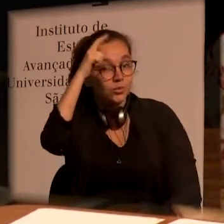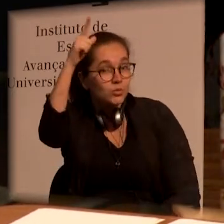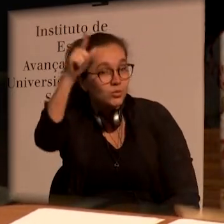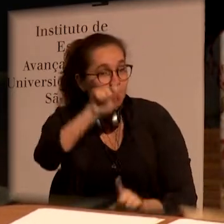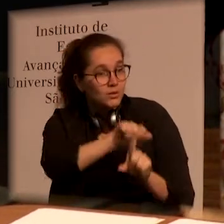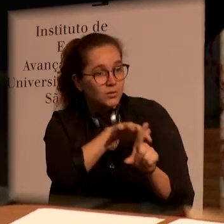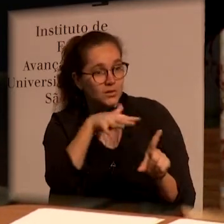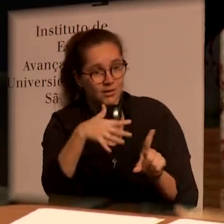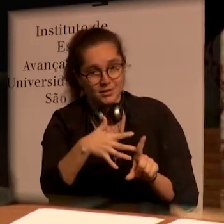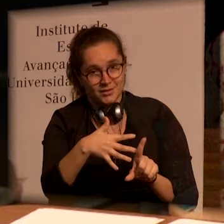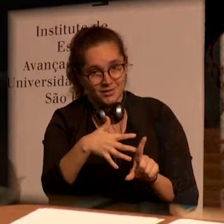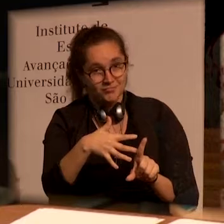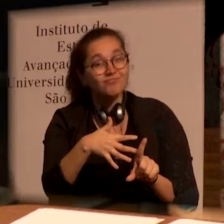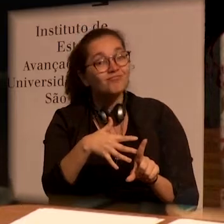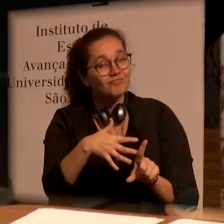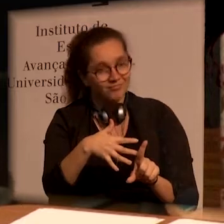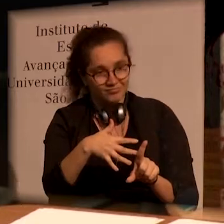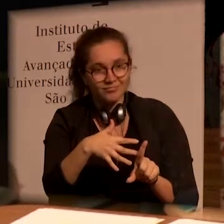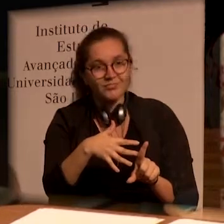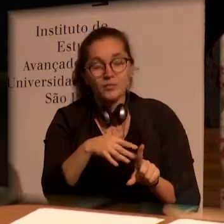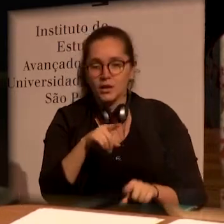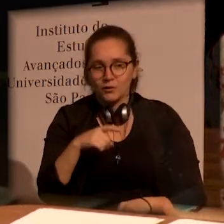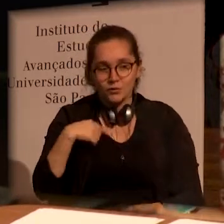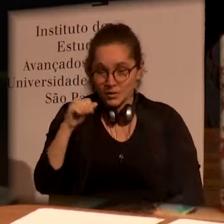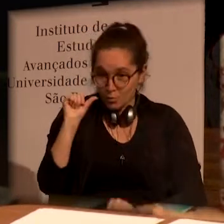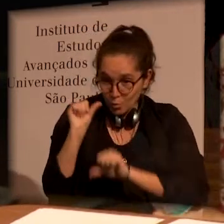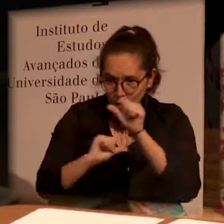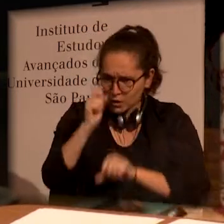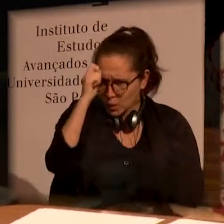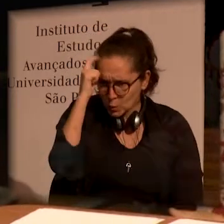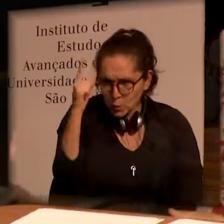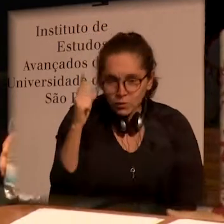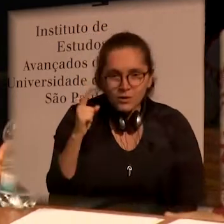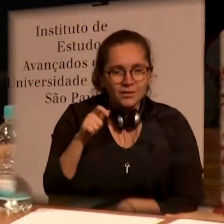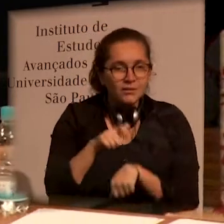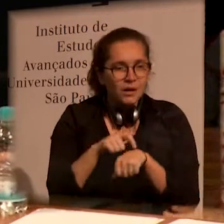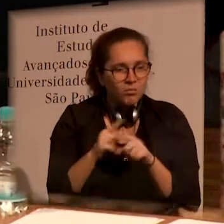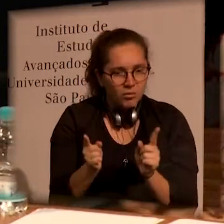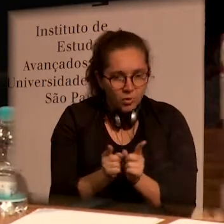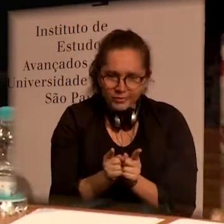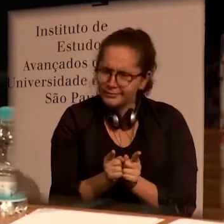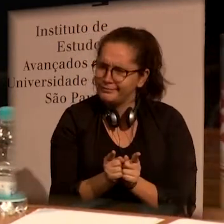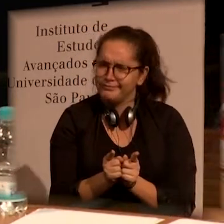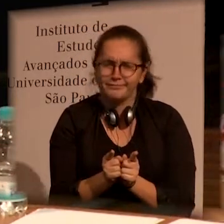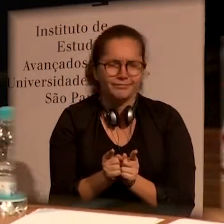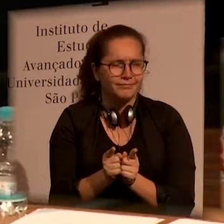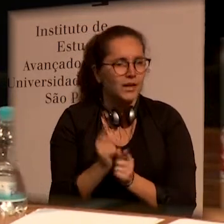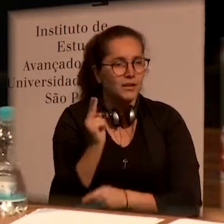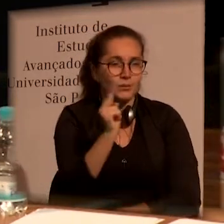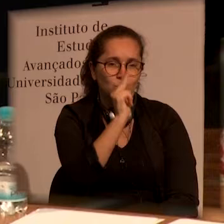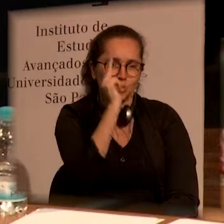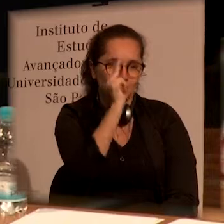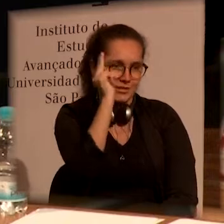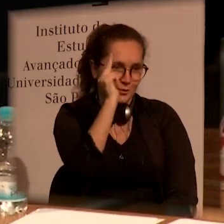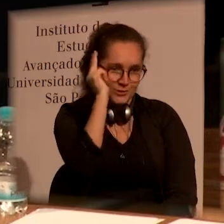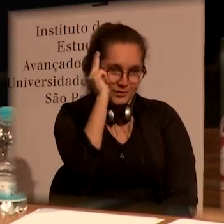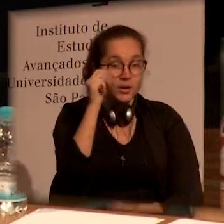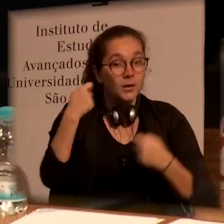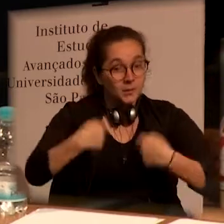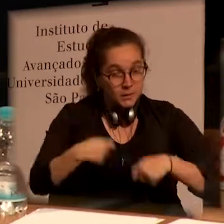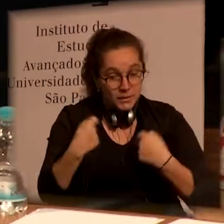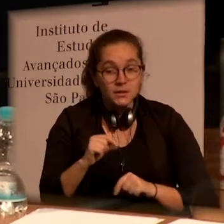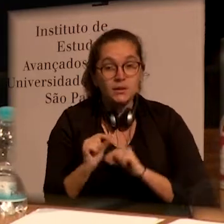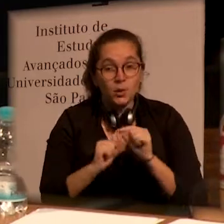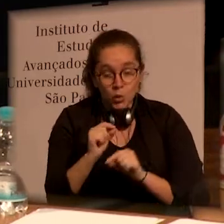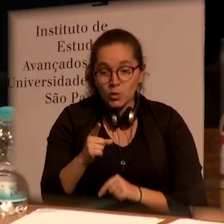a change in society as well. And you cannot change cultures within a short span of time. We